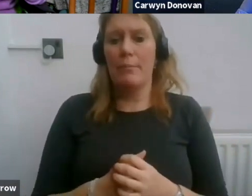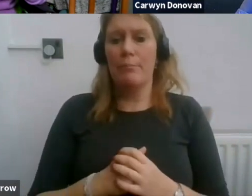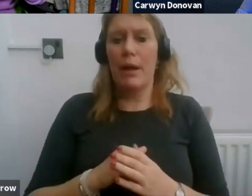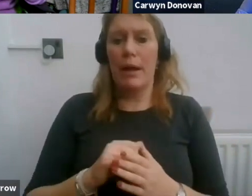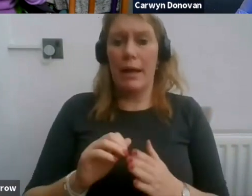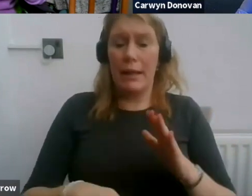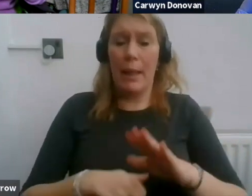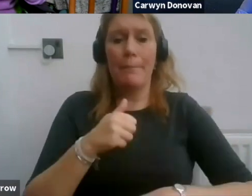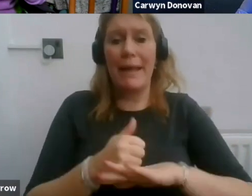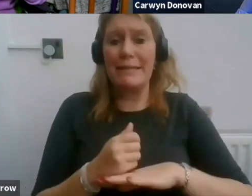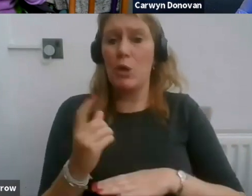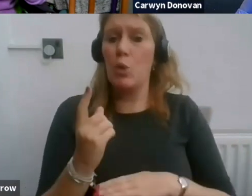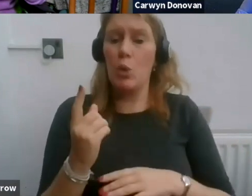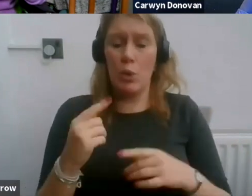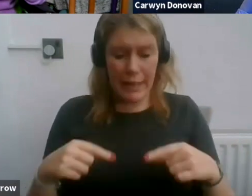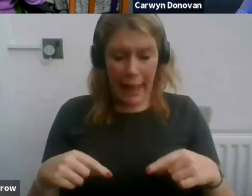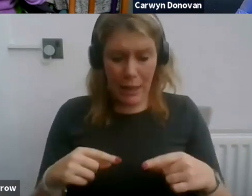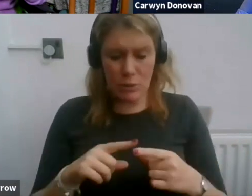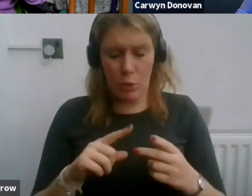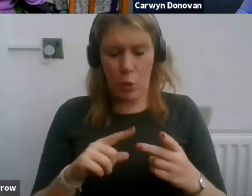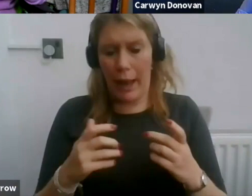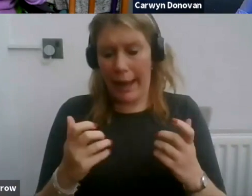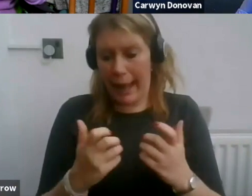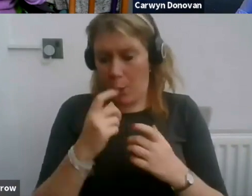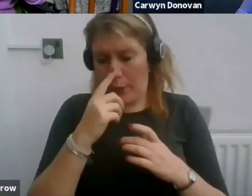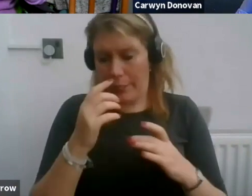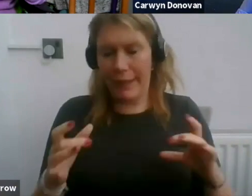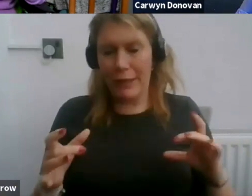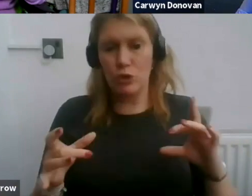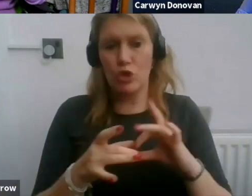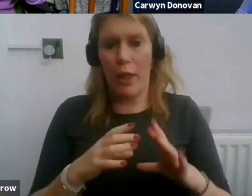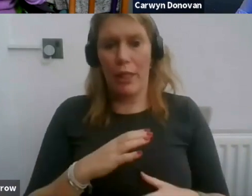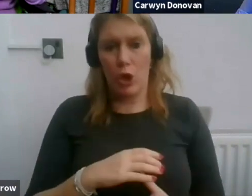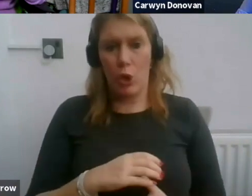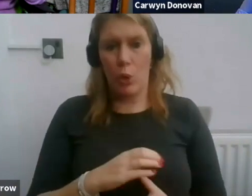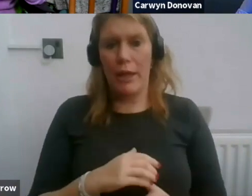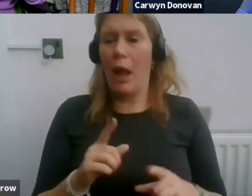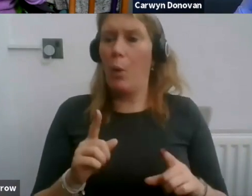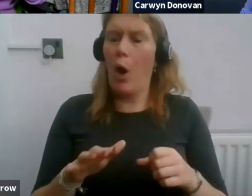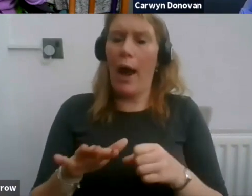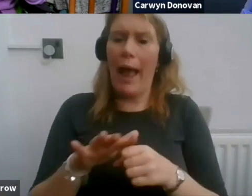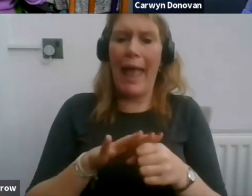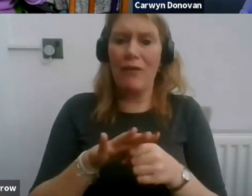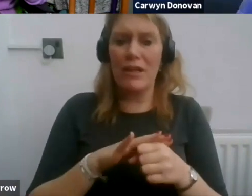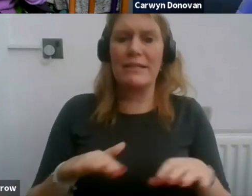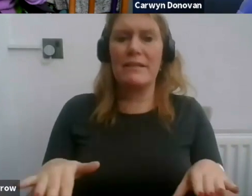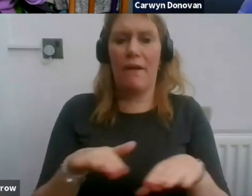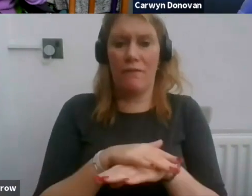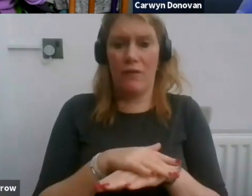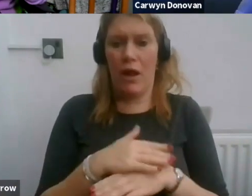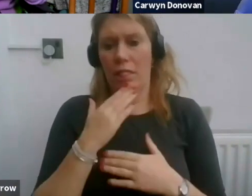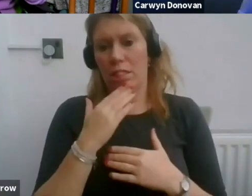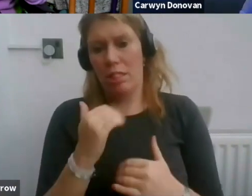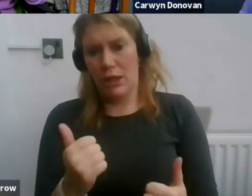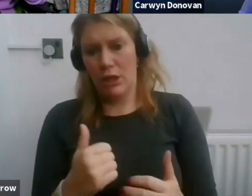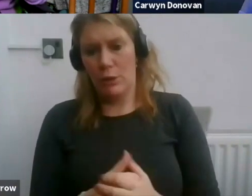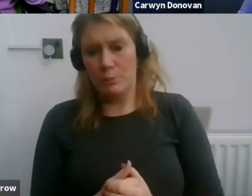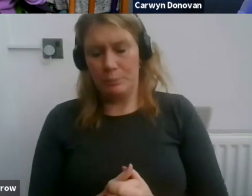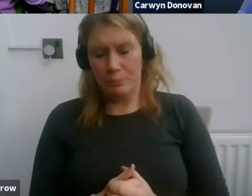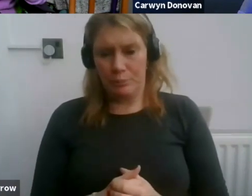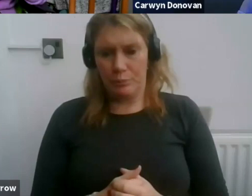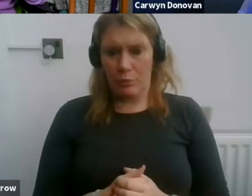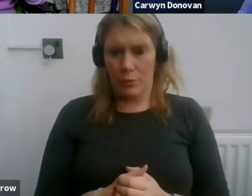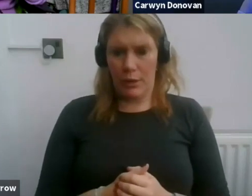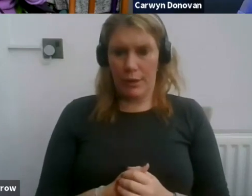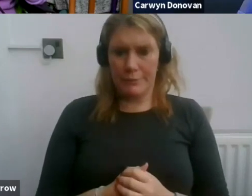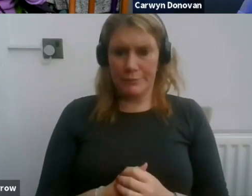about who's eligible, how can they join, and what areas does it cover? Okay, thank you ever so much. Well, yes,